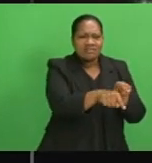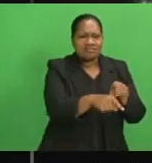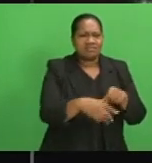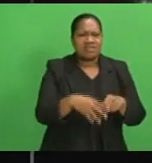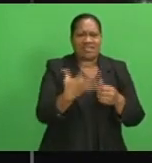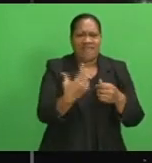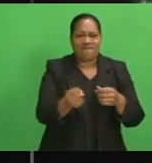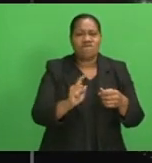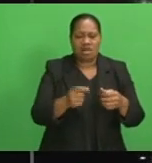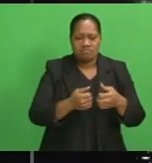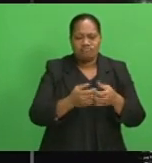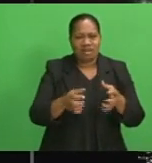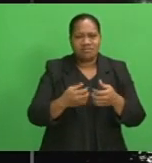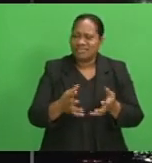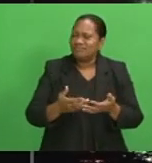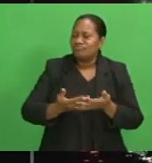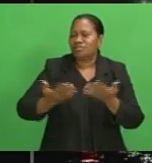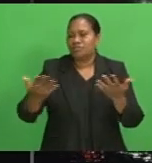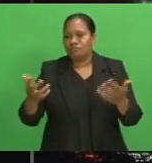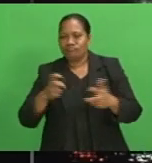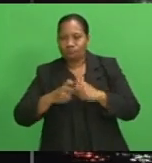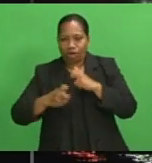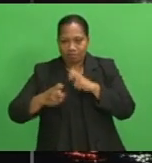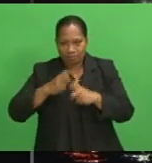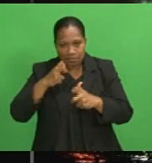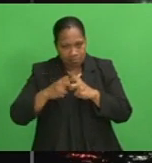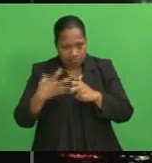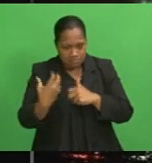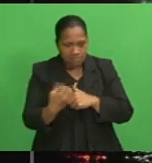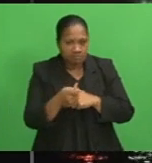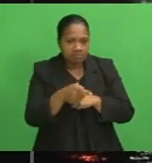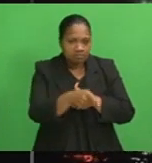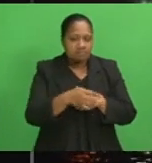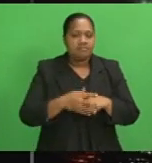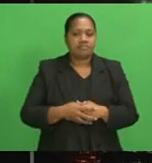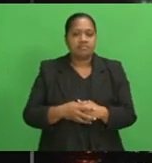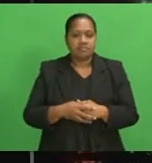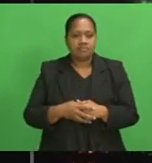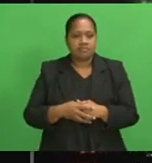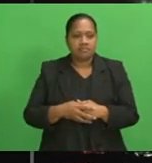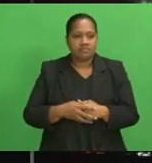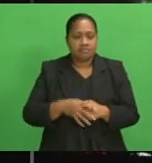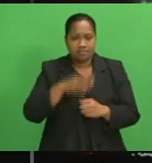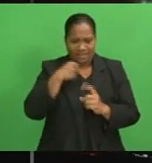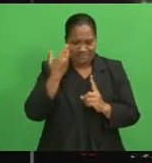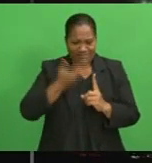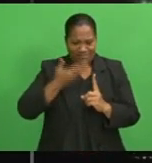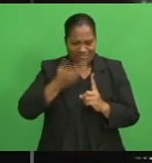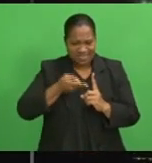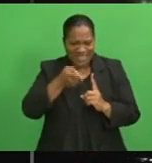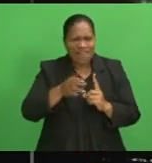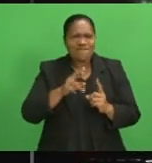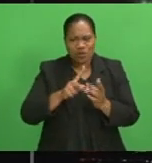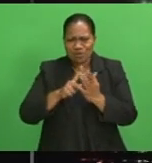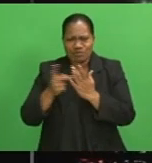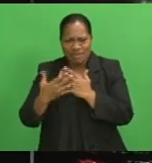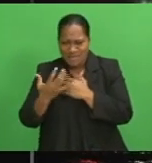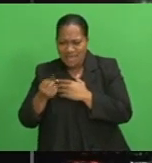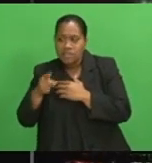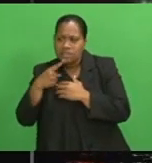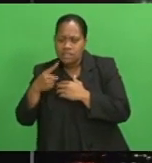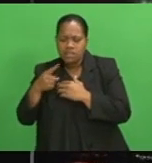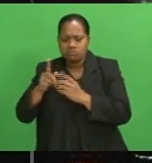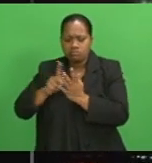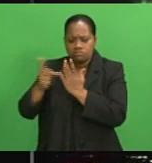problems. Coordinator Isoa Wakarewa of the Revitalization of Informal Settlements and Environment Programme says their program